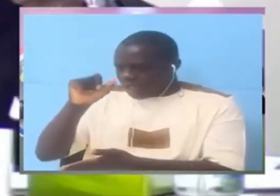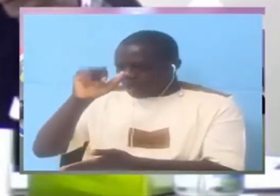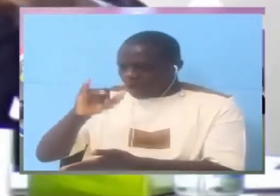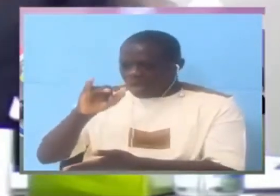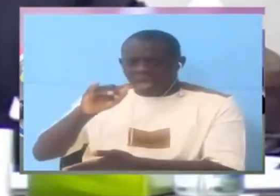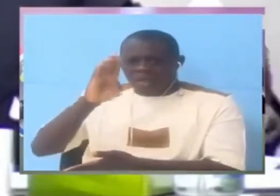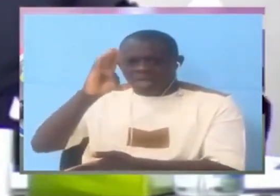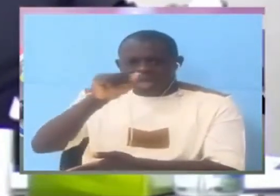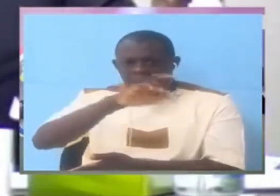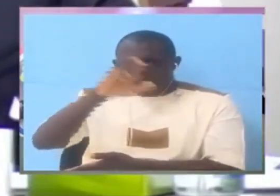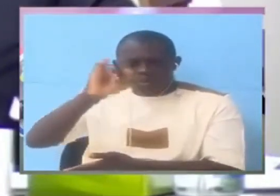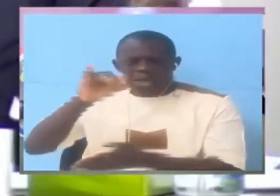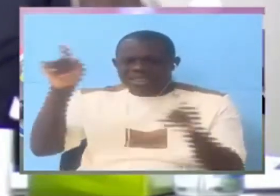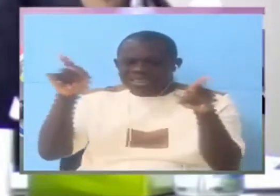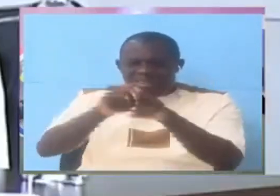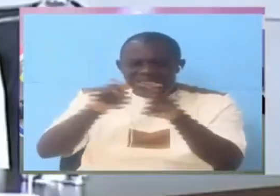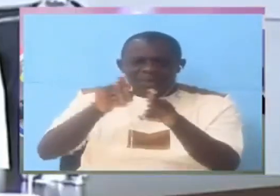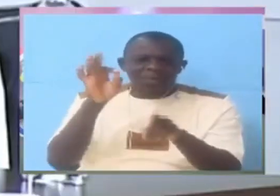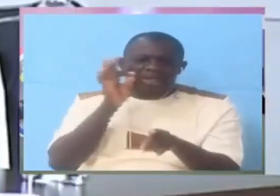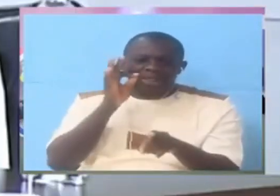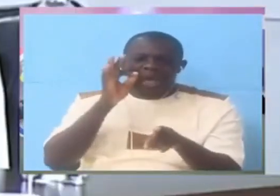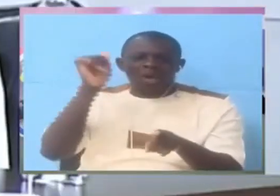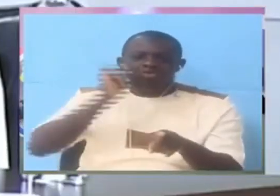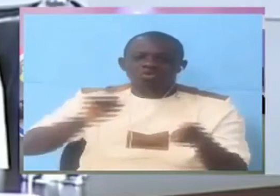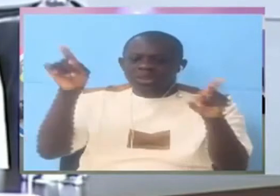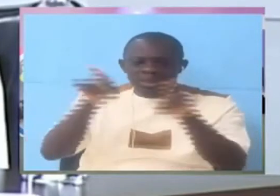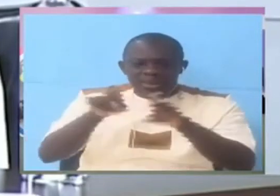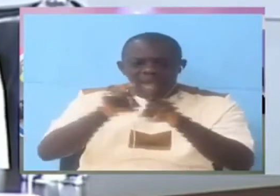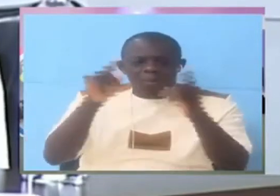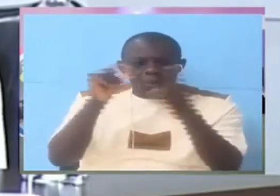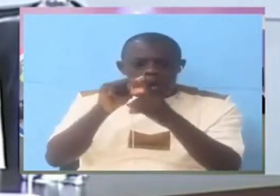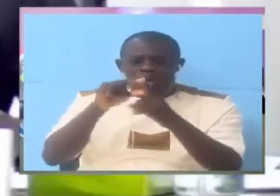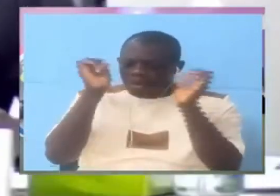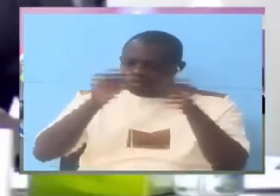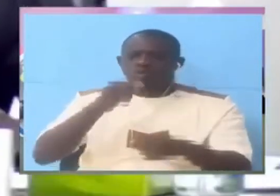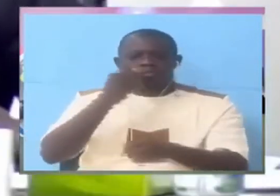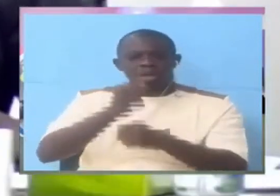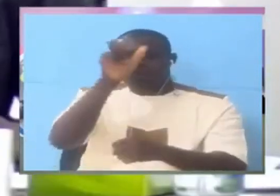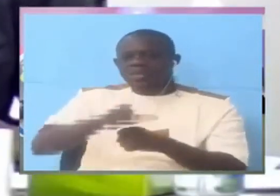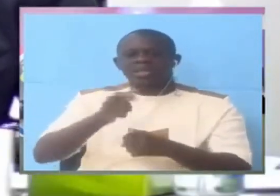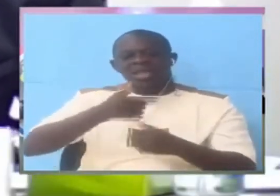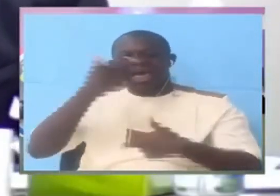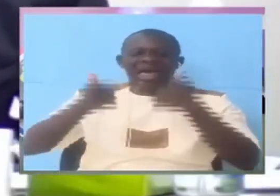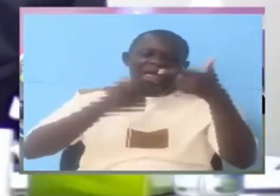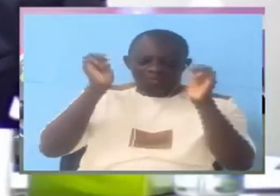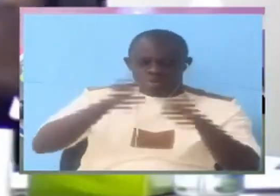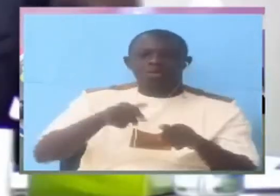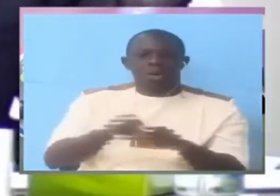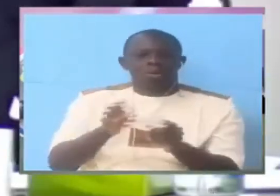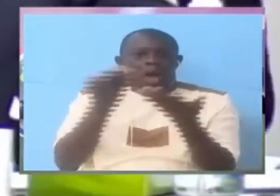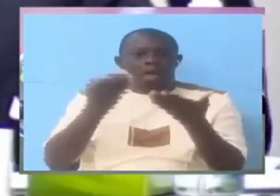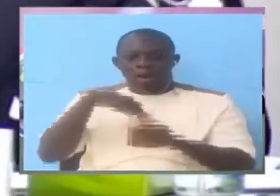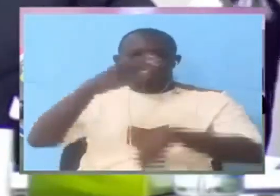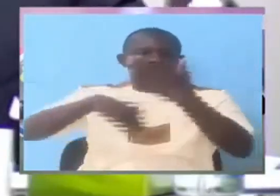using exactly the same words. It is laughable. This is not game. This is not a game.